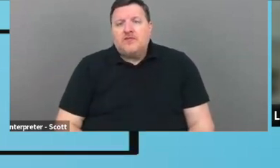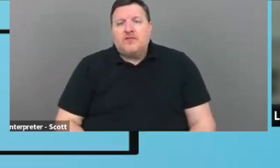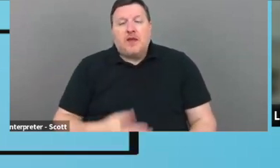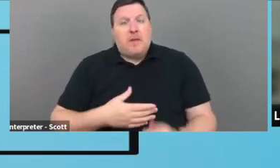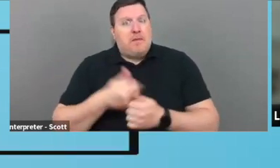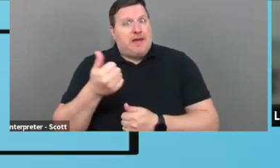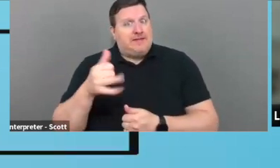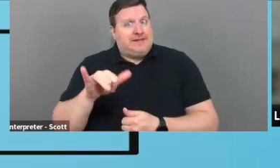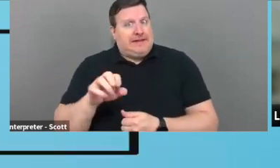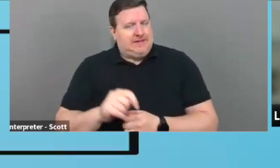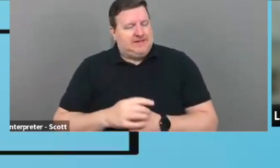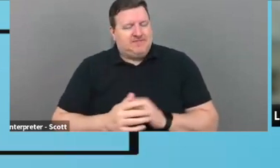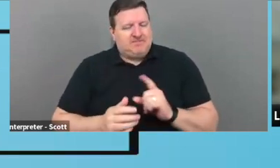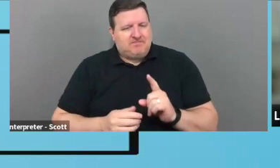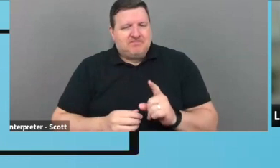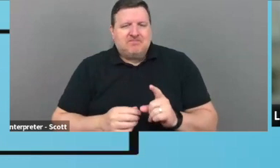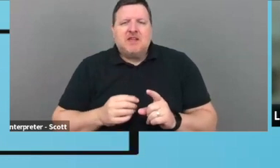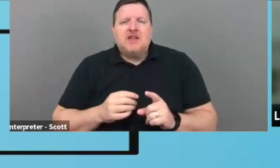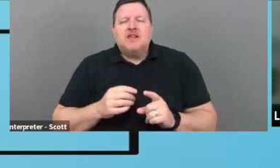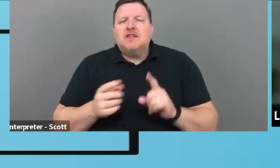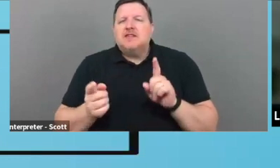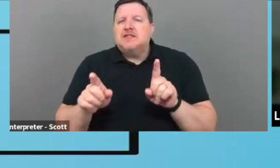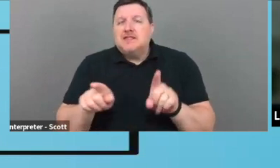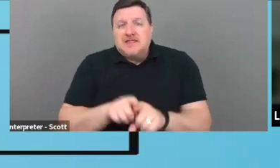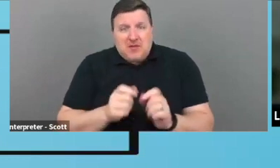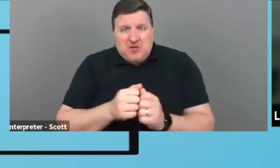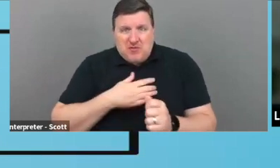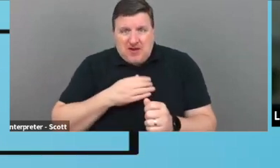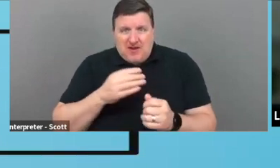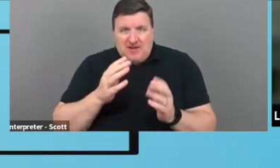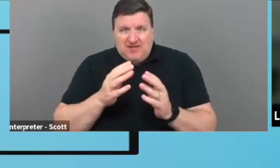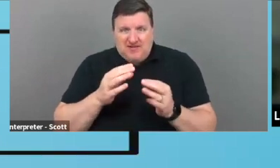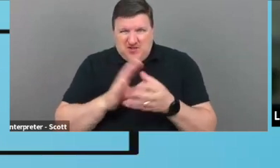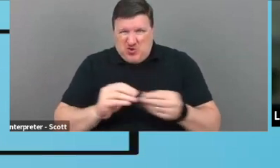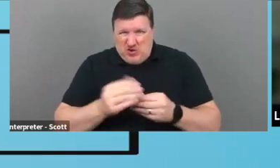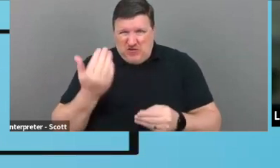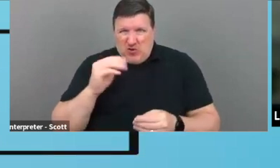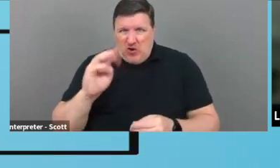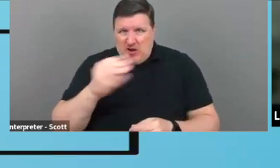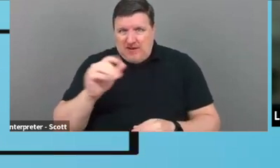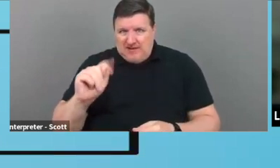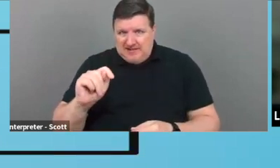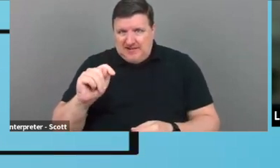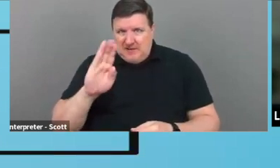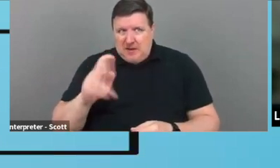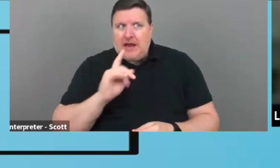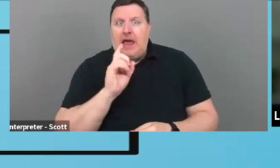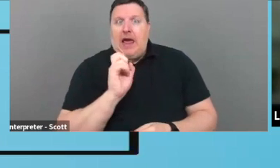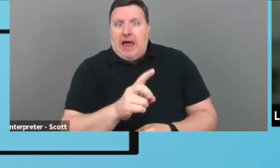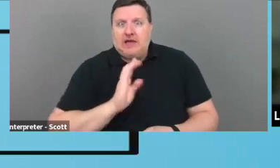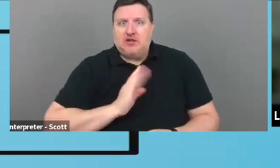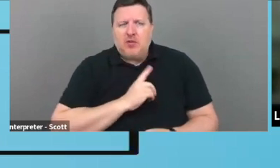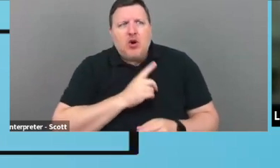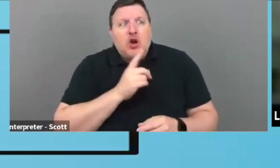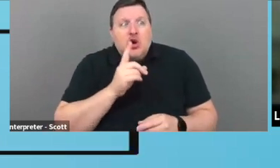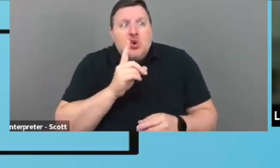to my meeting at MNT, right? Best yet. Ask your board who they know. Because a warm introduction